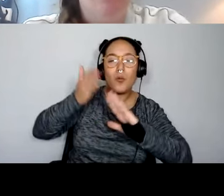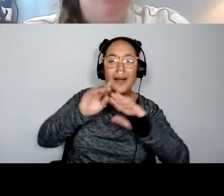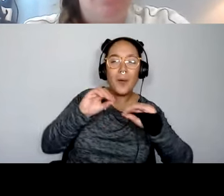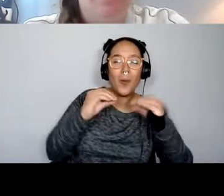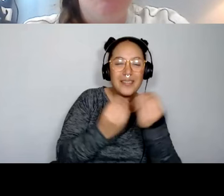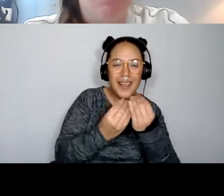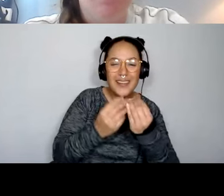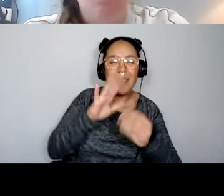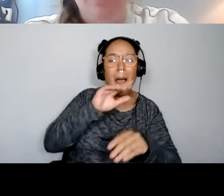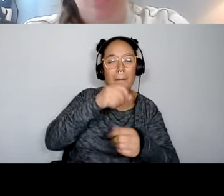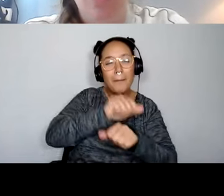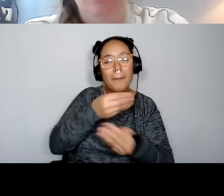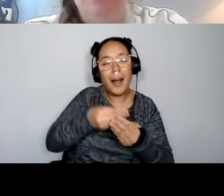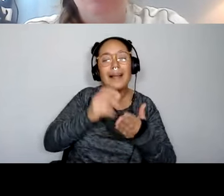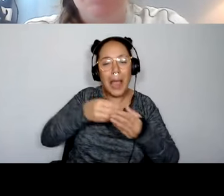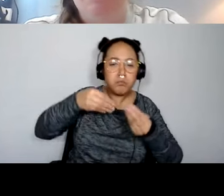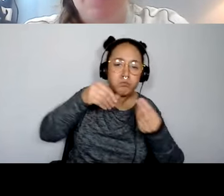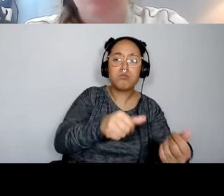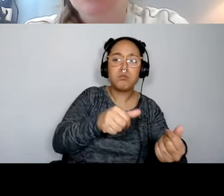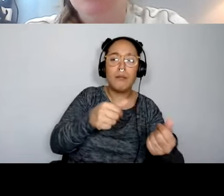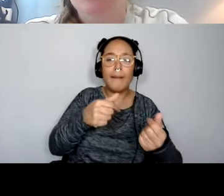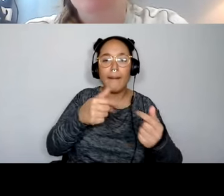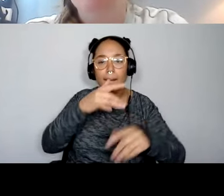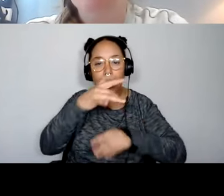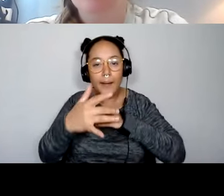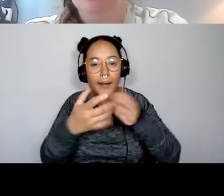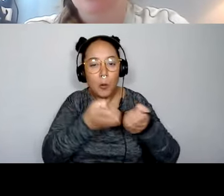to go back for a second because I want to talk a little bit about